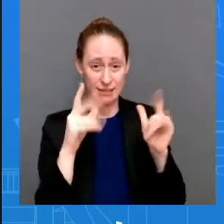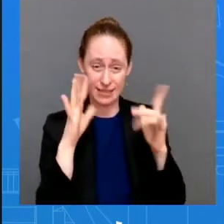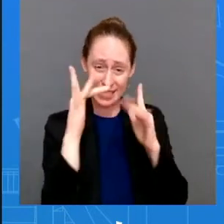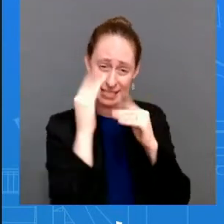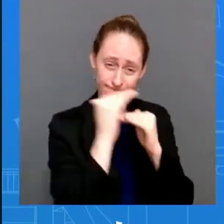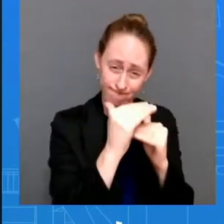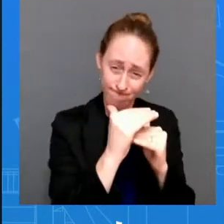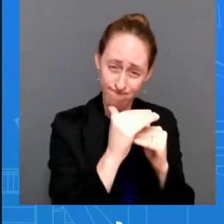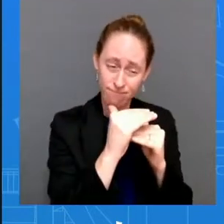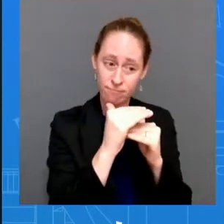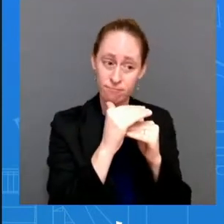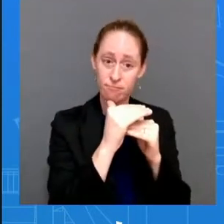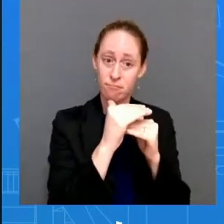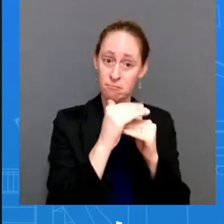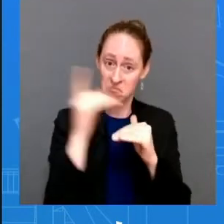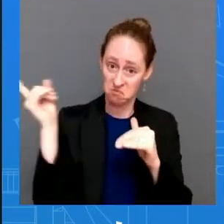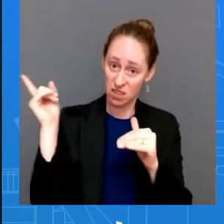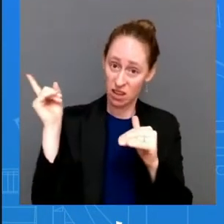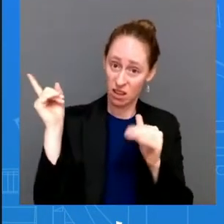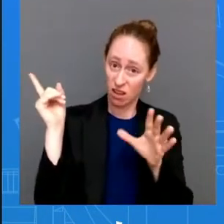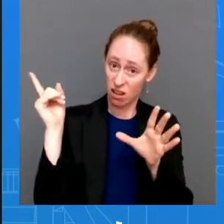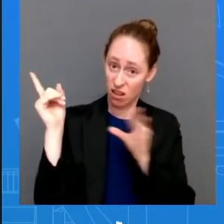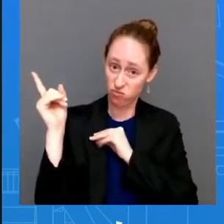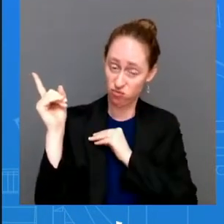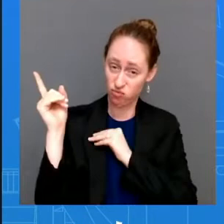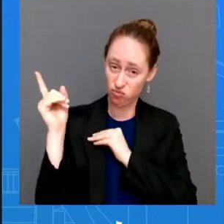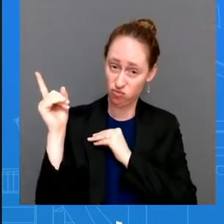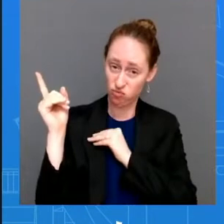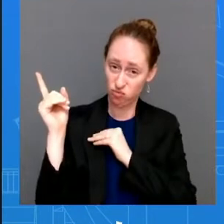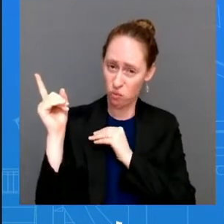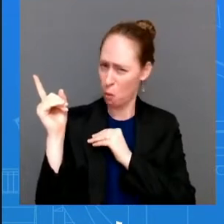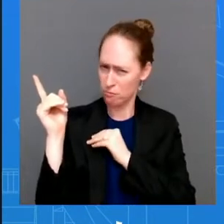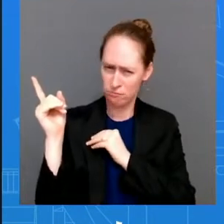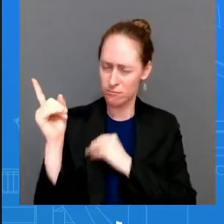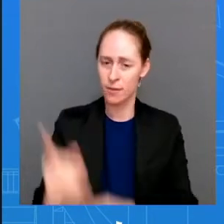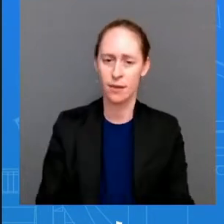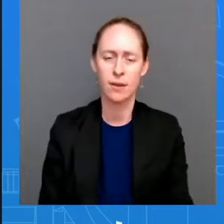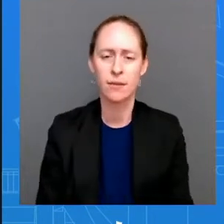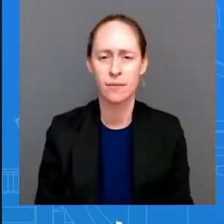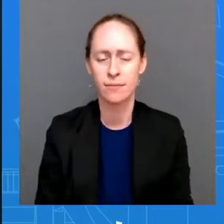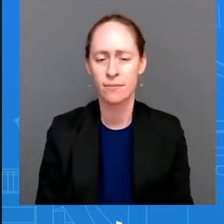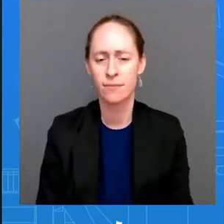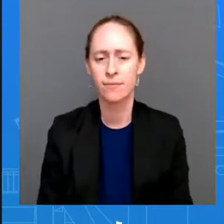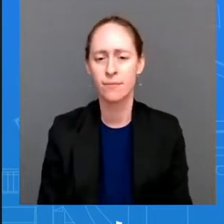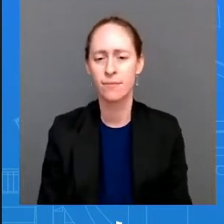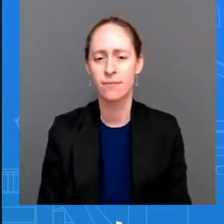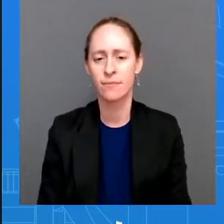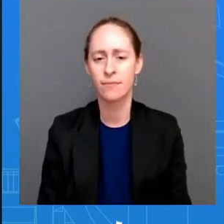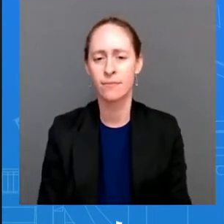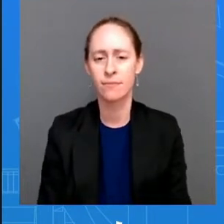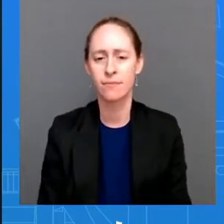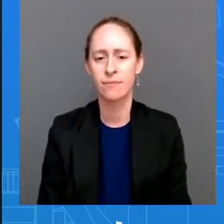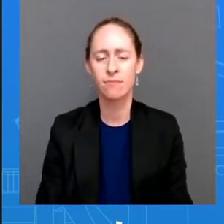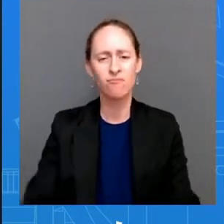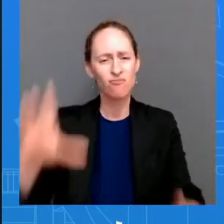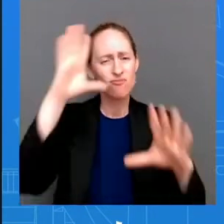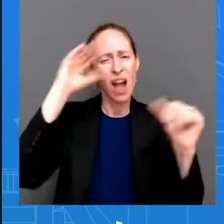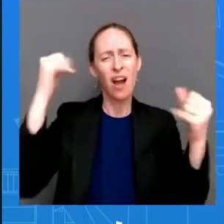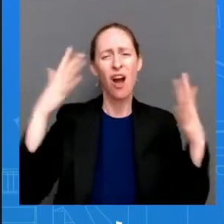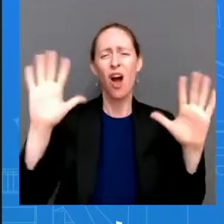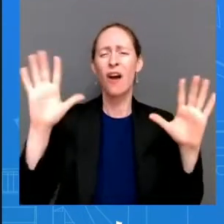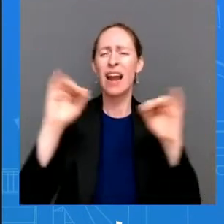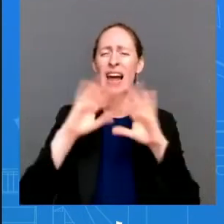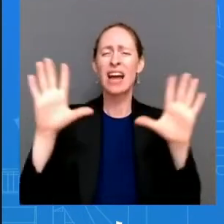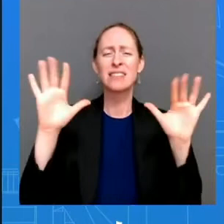this is that the only way to secure a woman's right to choose is for congress to take action is to restore protections of roe